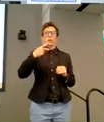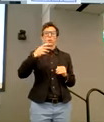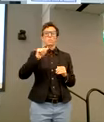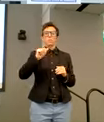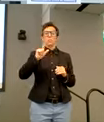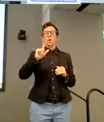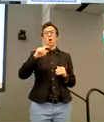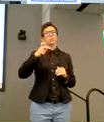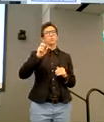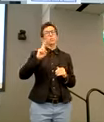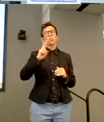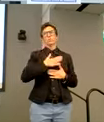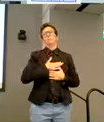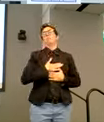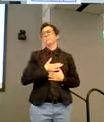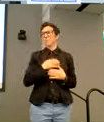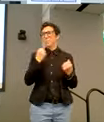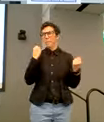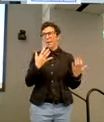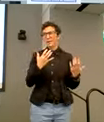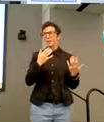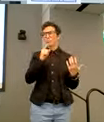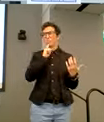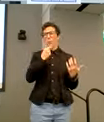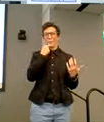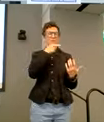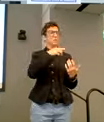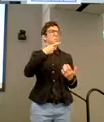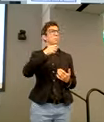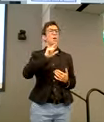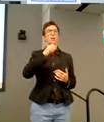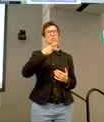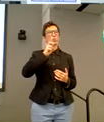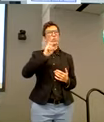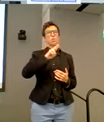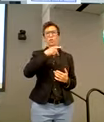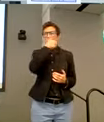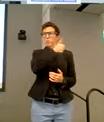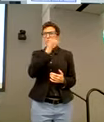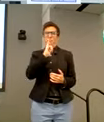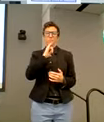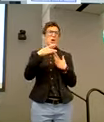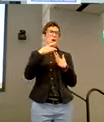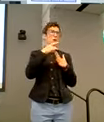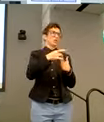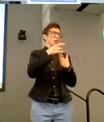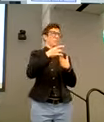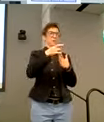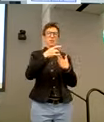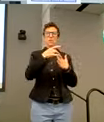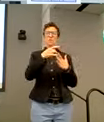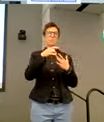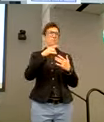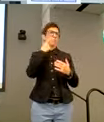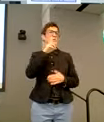be sorely missed. He's definitely, um, was, and will continue to be a champion in the space of disability